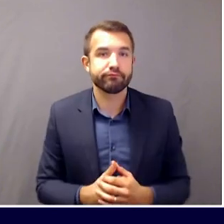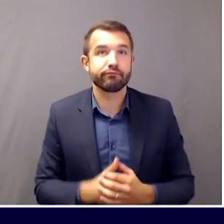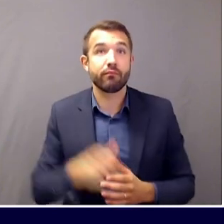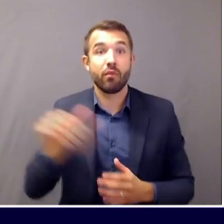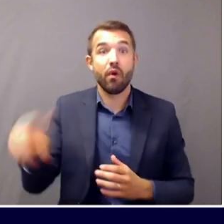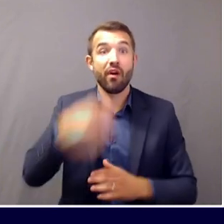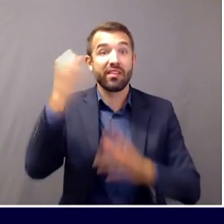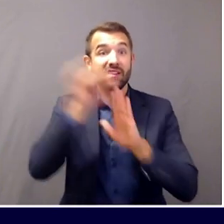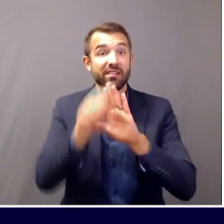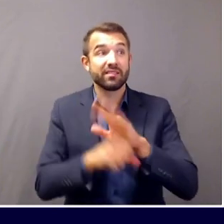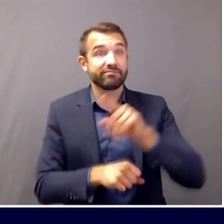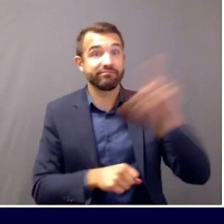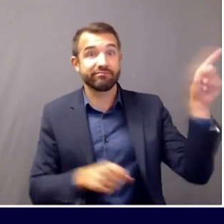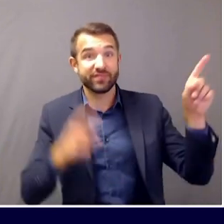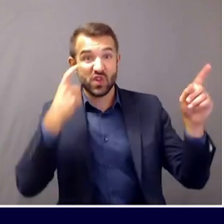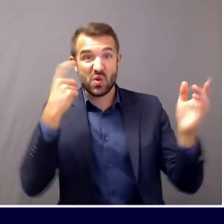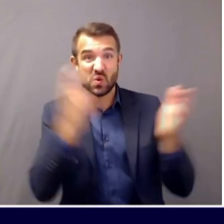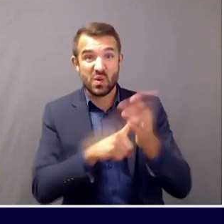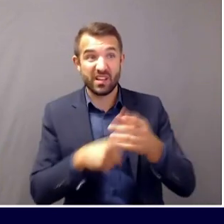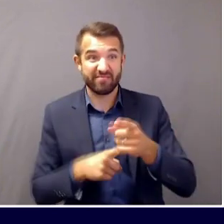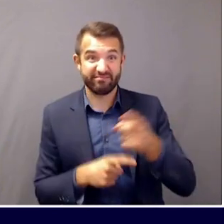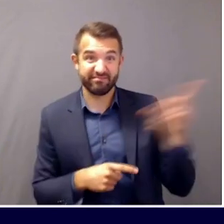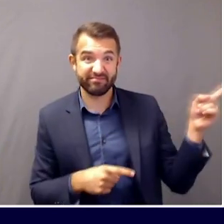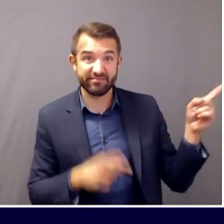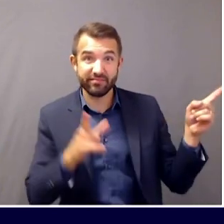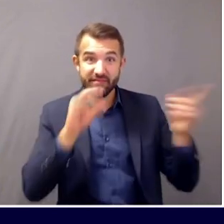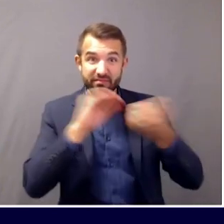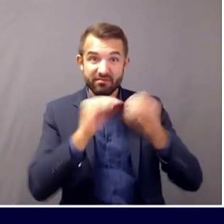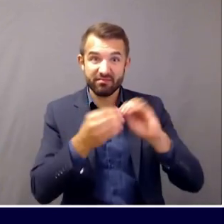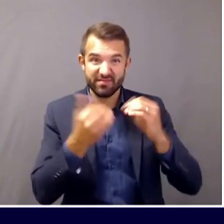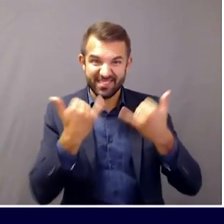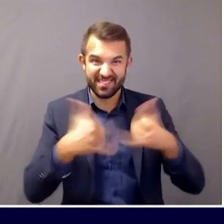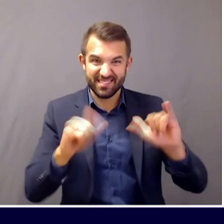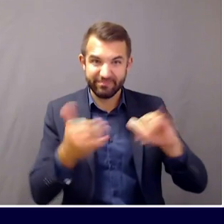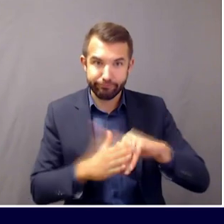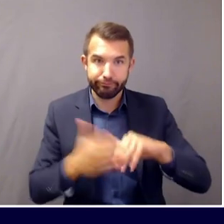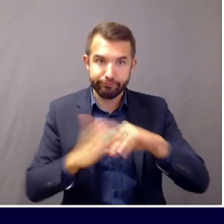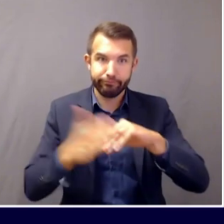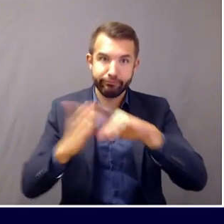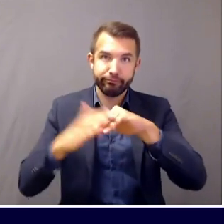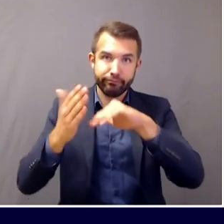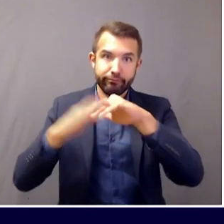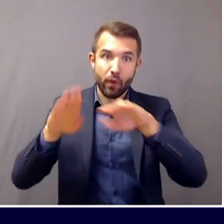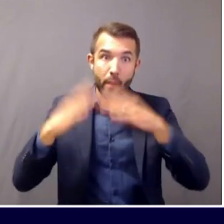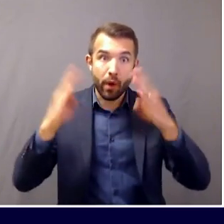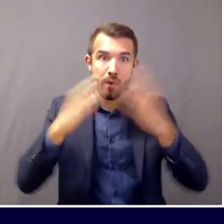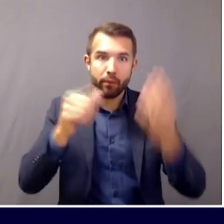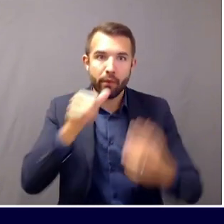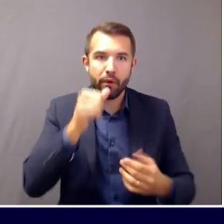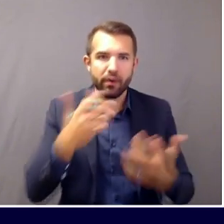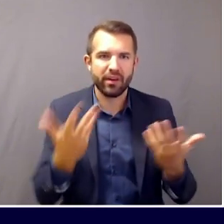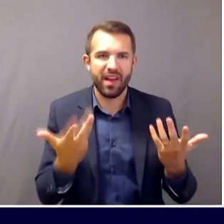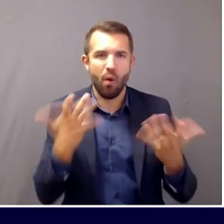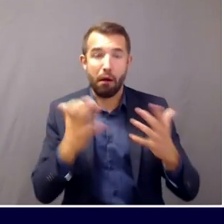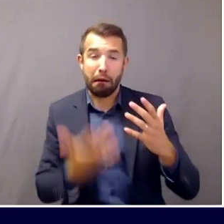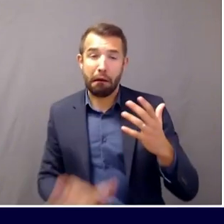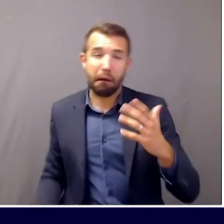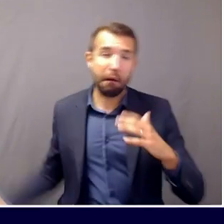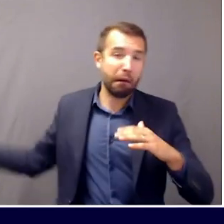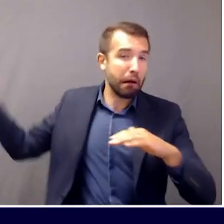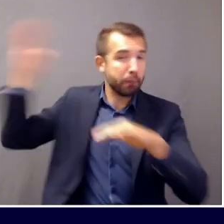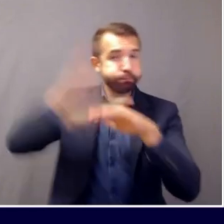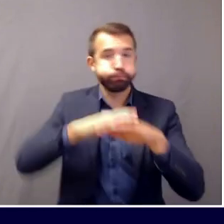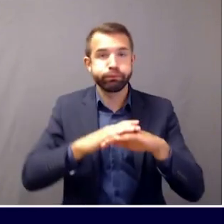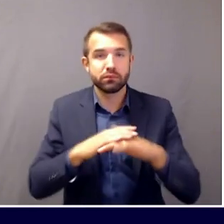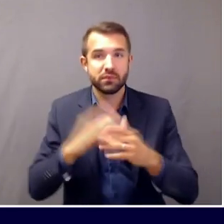been a firm and tight lid on COVID-19 generated the second wave or the second spike in many of those